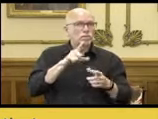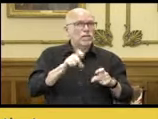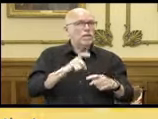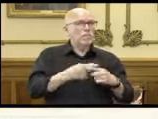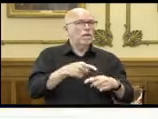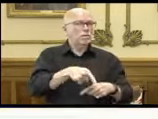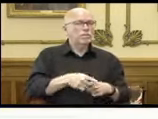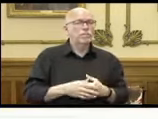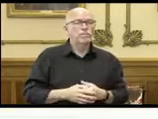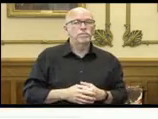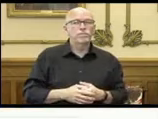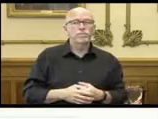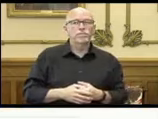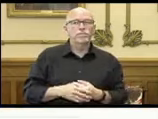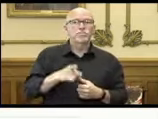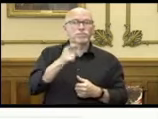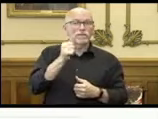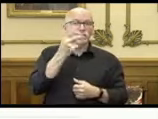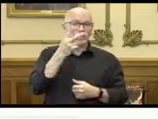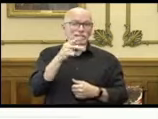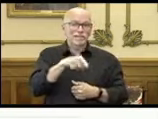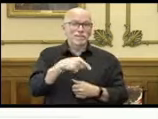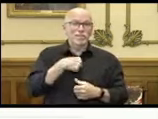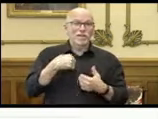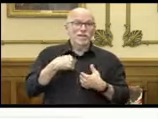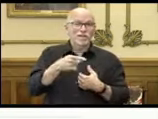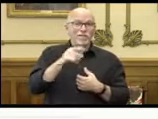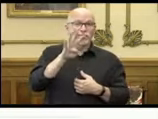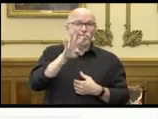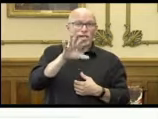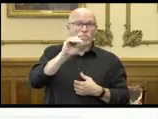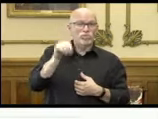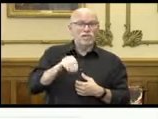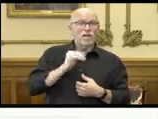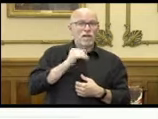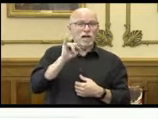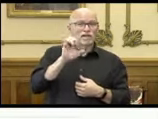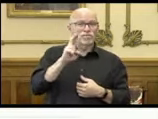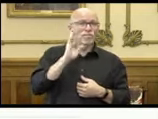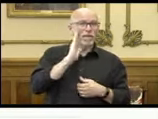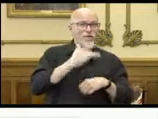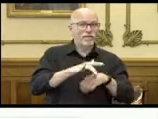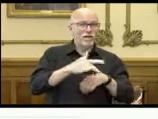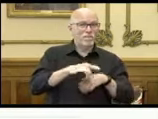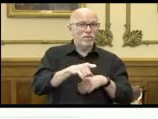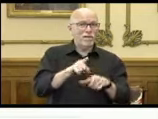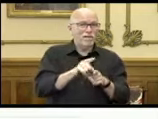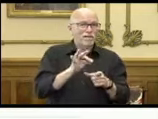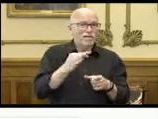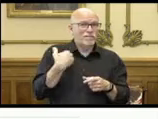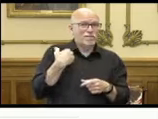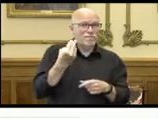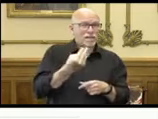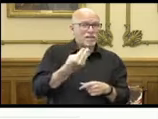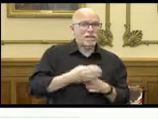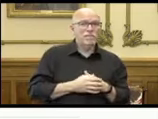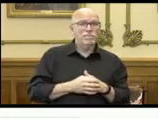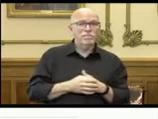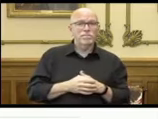positive. Here you can see that we have had 45% of our ICU beds available as of this past Monday.